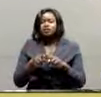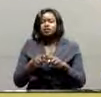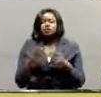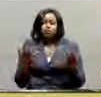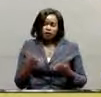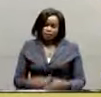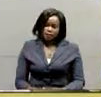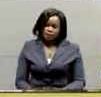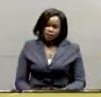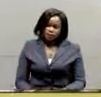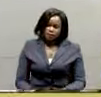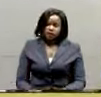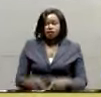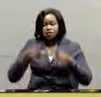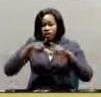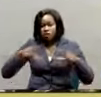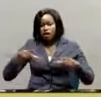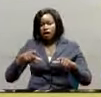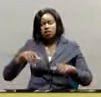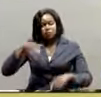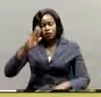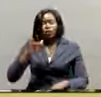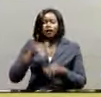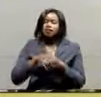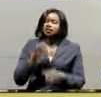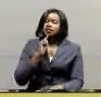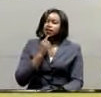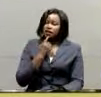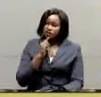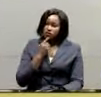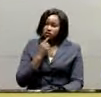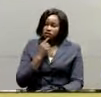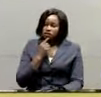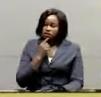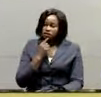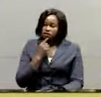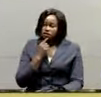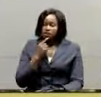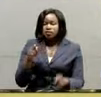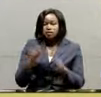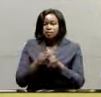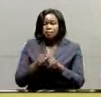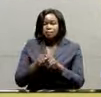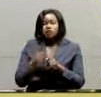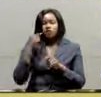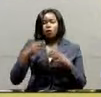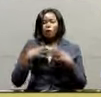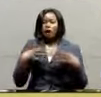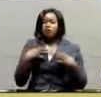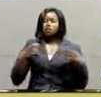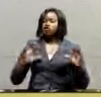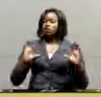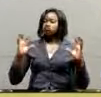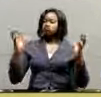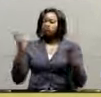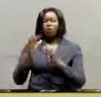land in Karamoja is actually a national game park. Either